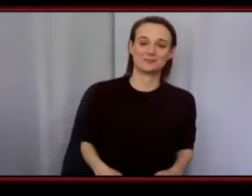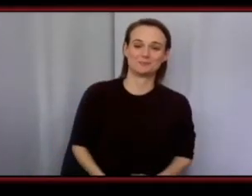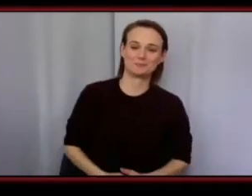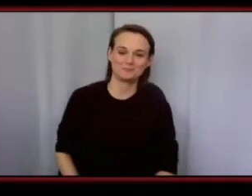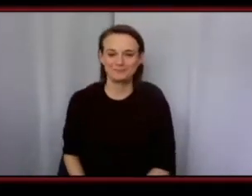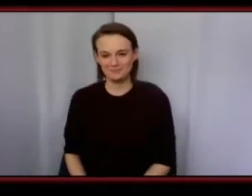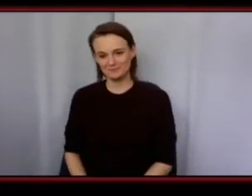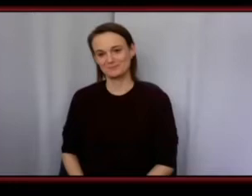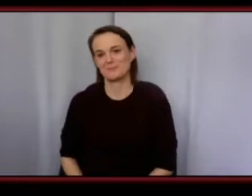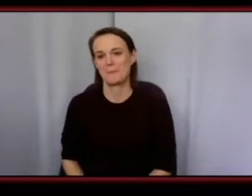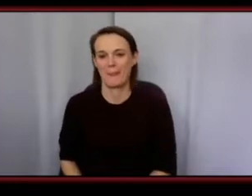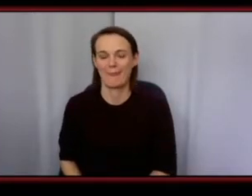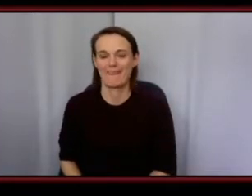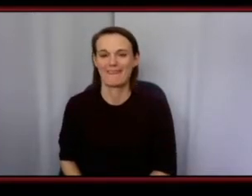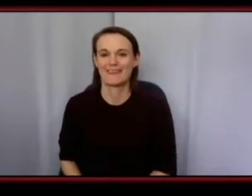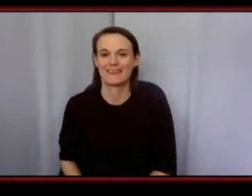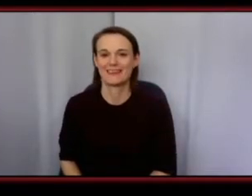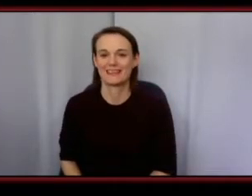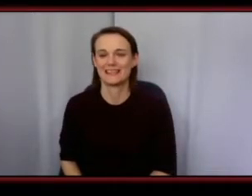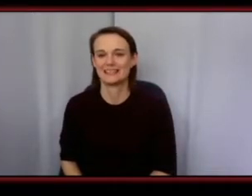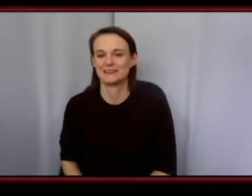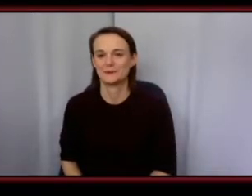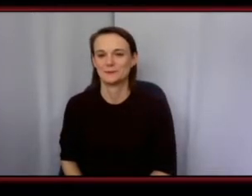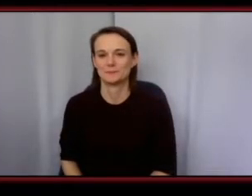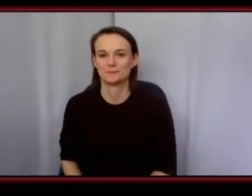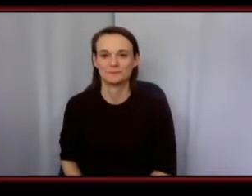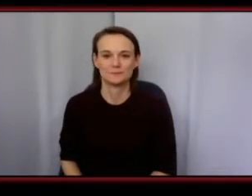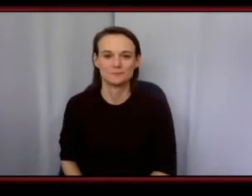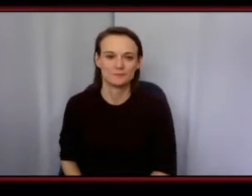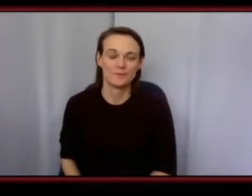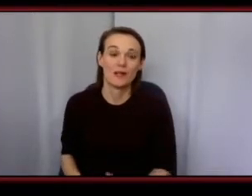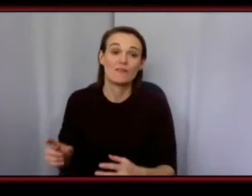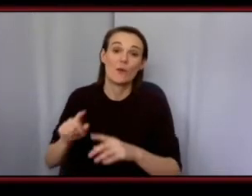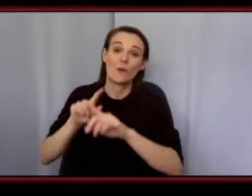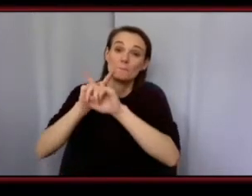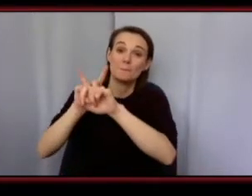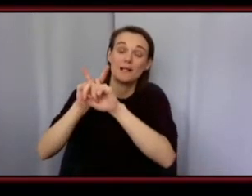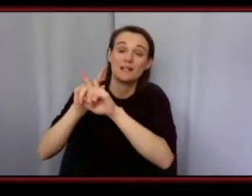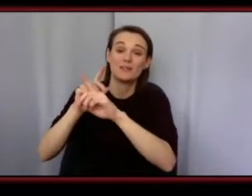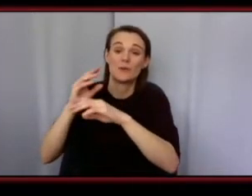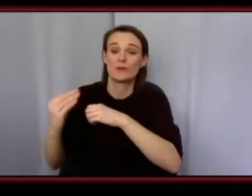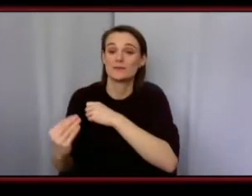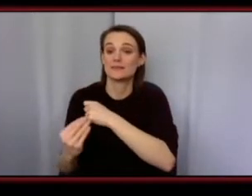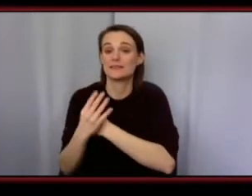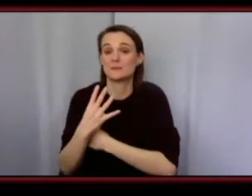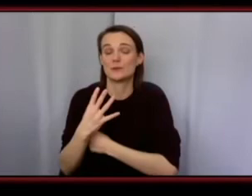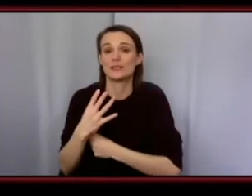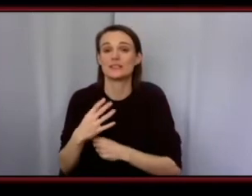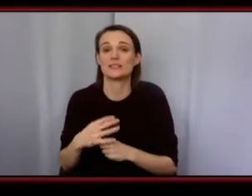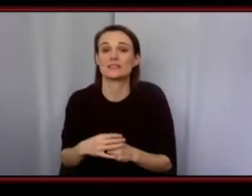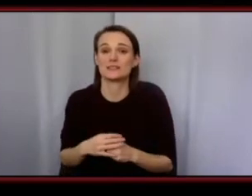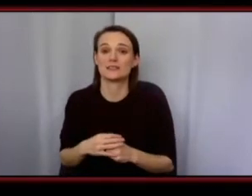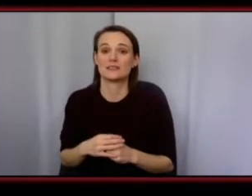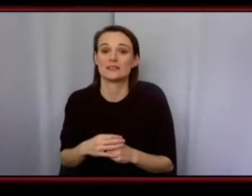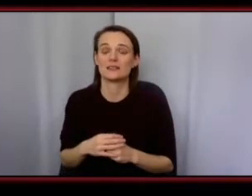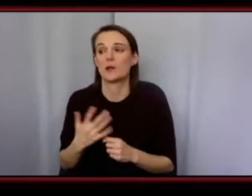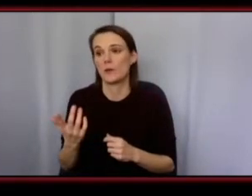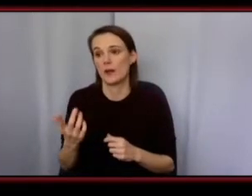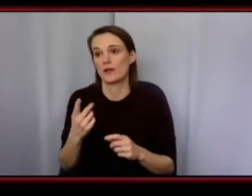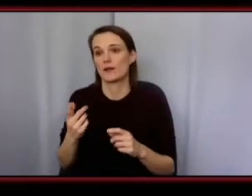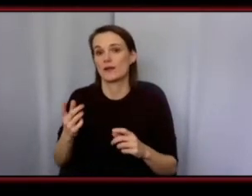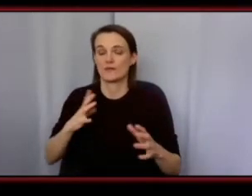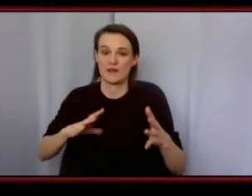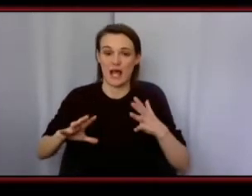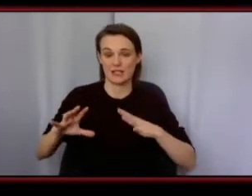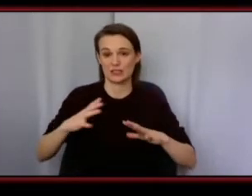well for um mentor inspiration um once i got into the fashion industry neomi